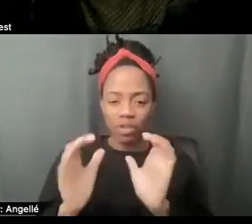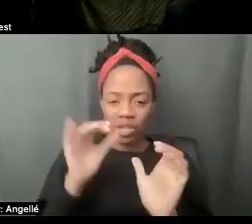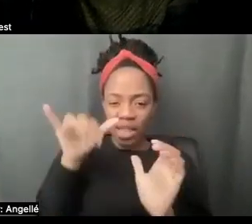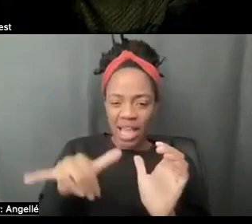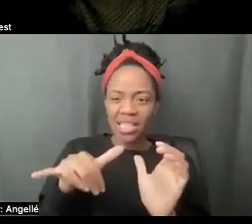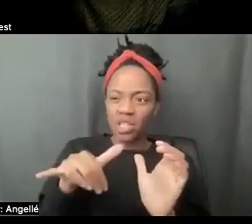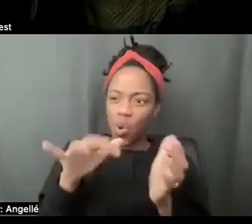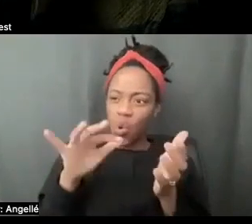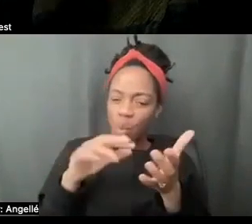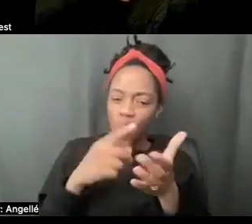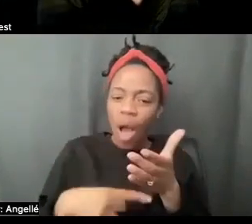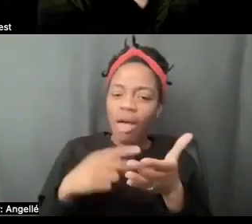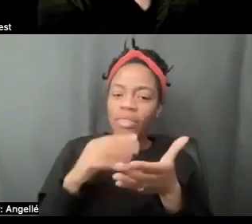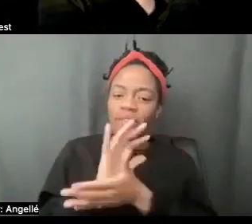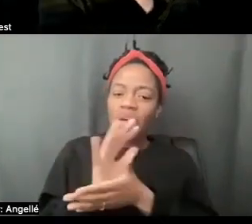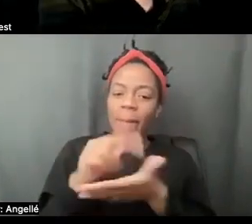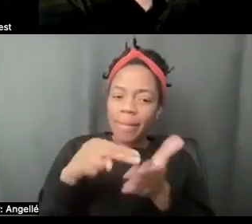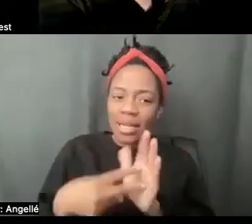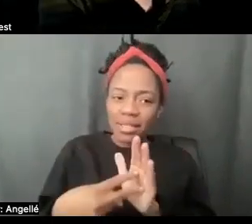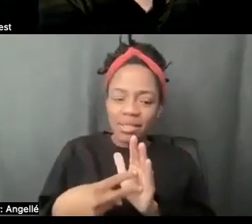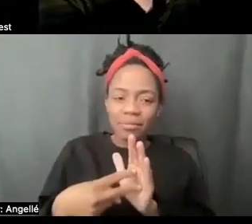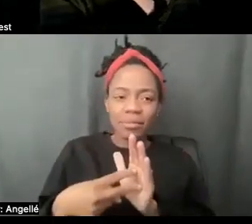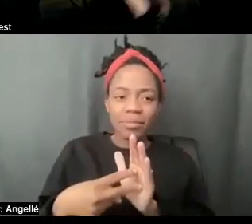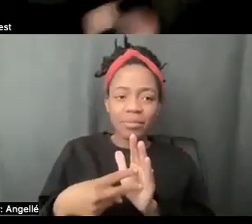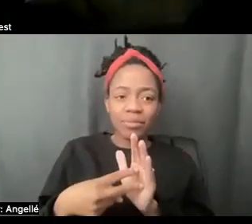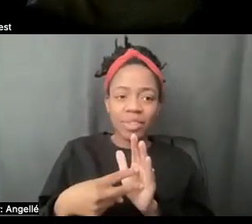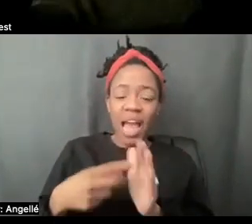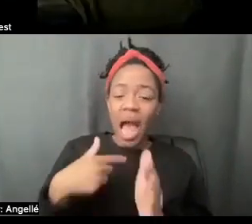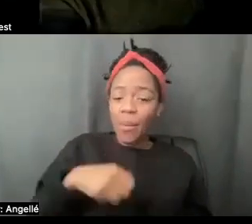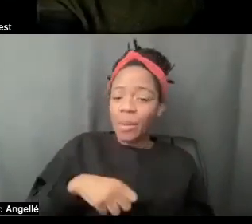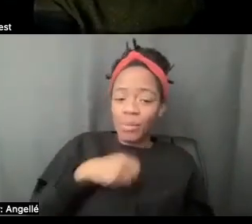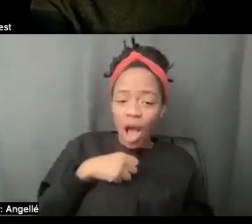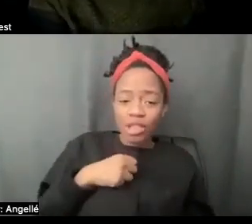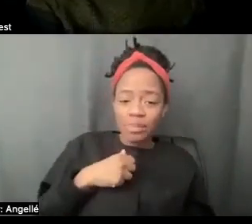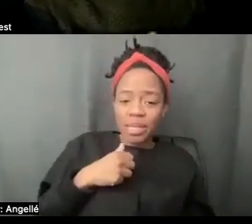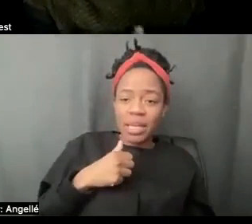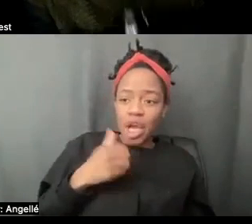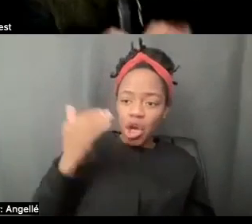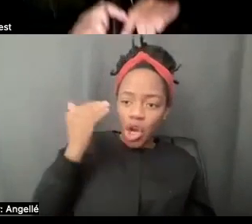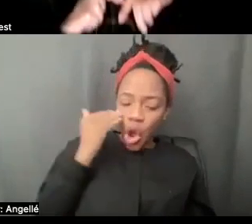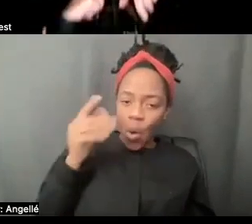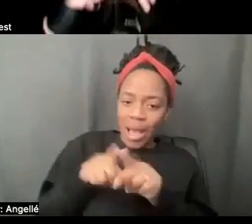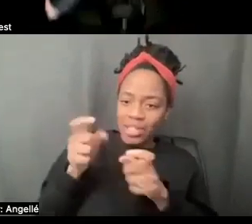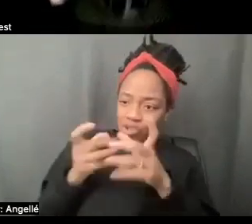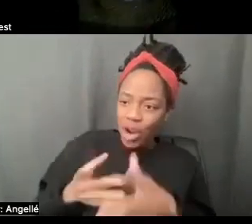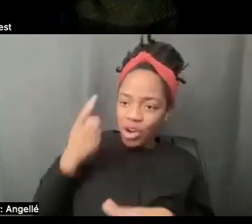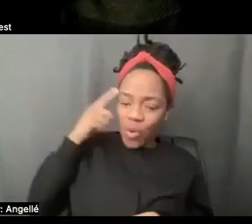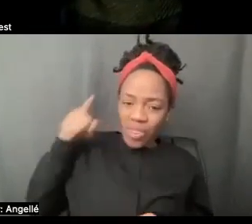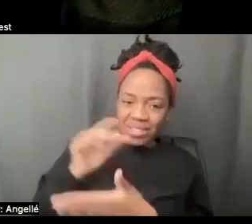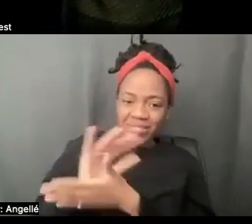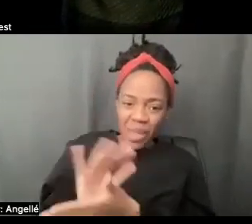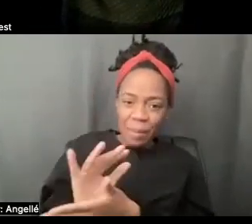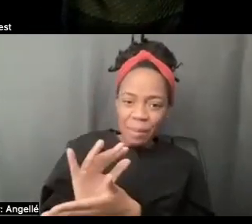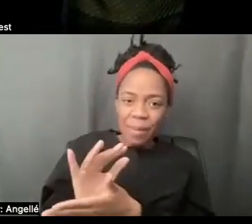for me. If I were never known for anything else in my life, I'd be proud to be known for this and allowing the, as many people as